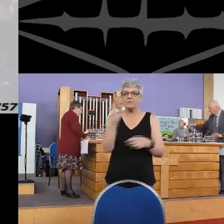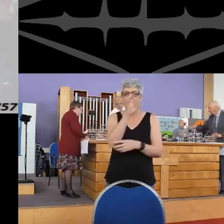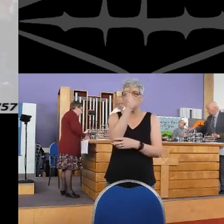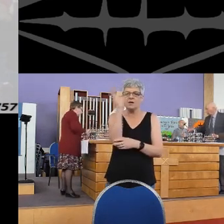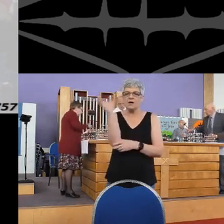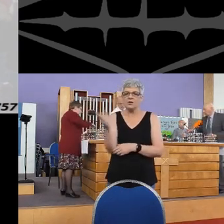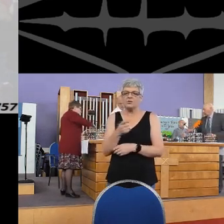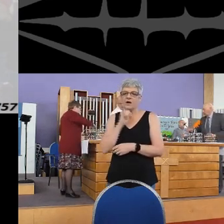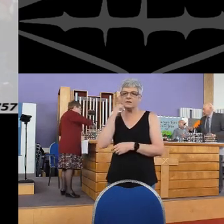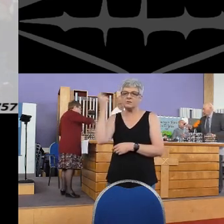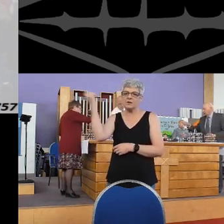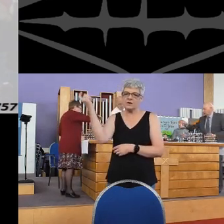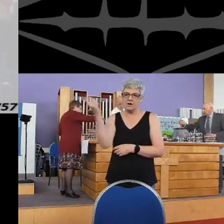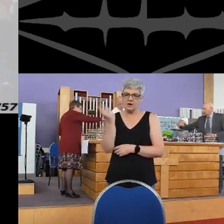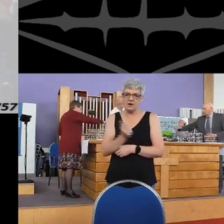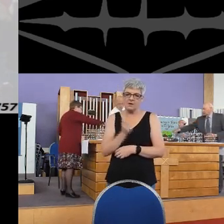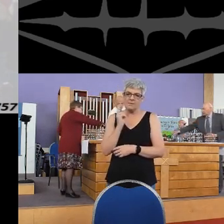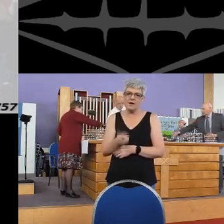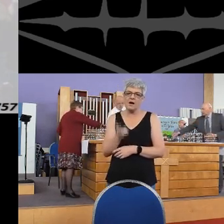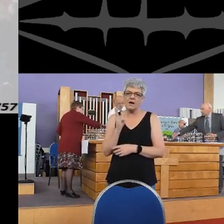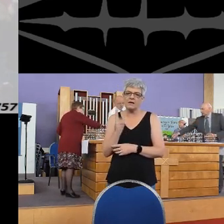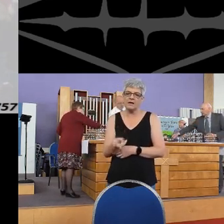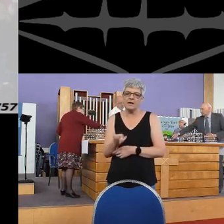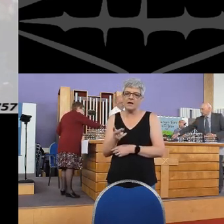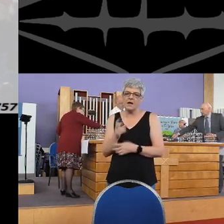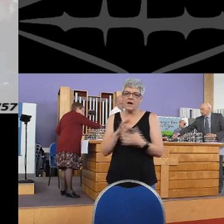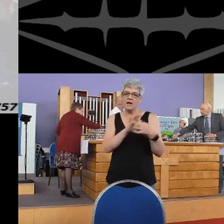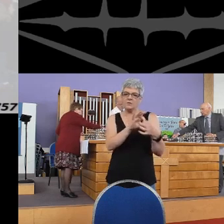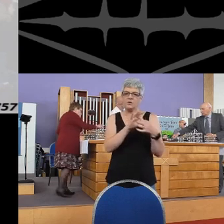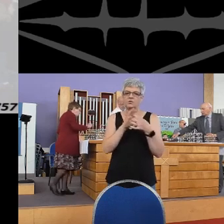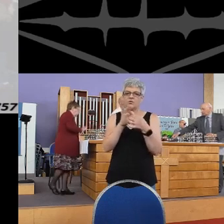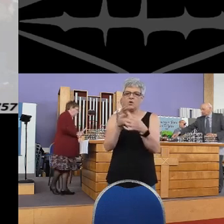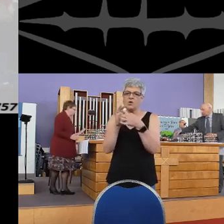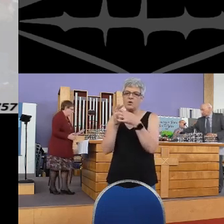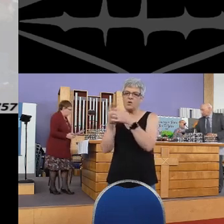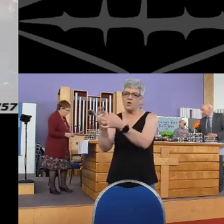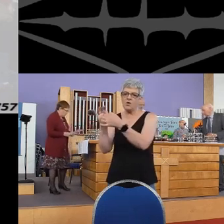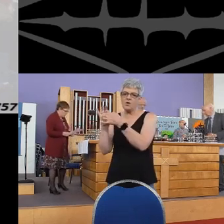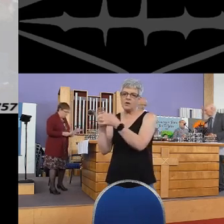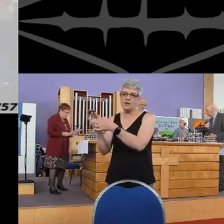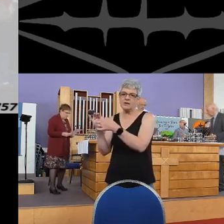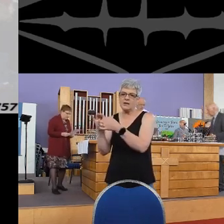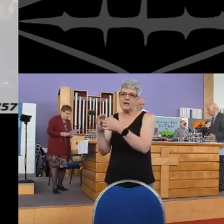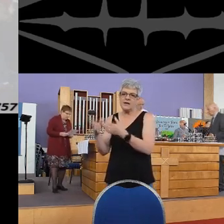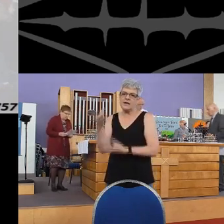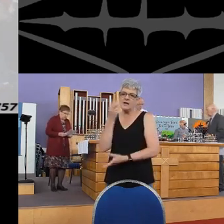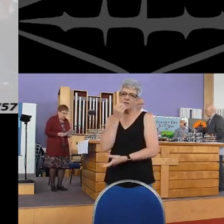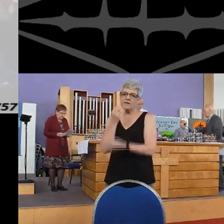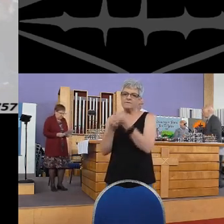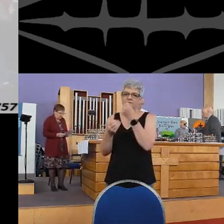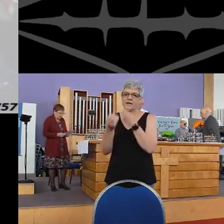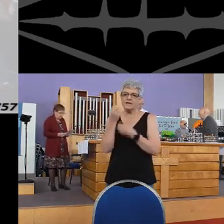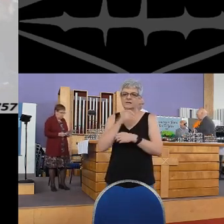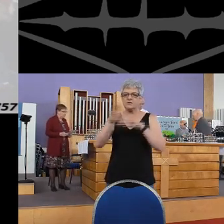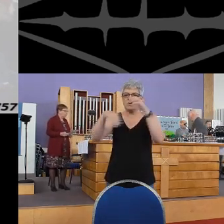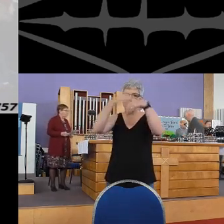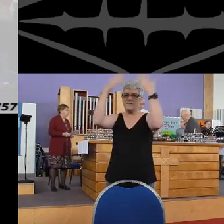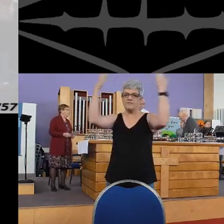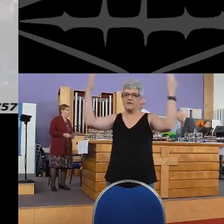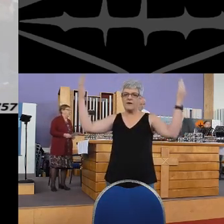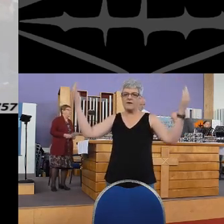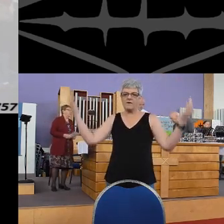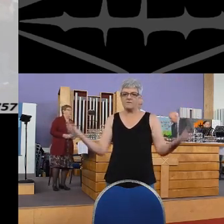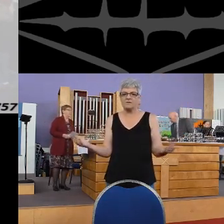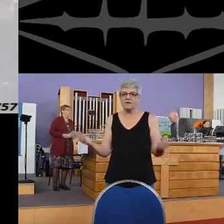Christ will come again And we'll join In the feast